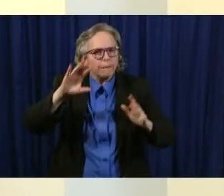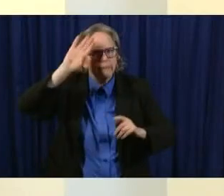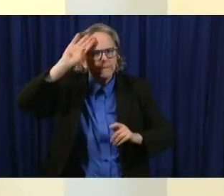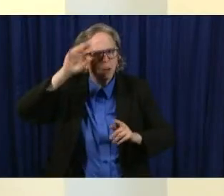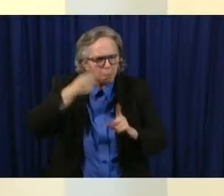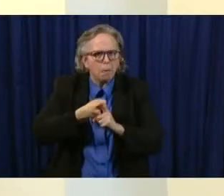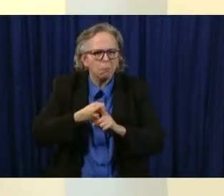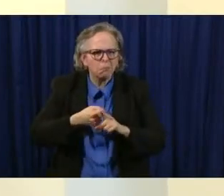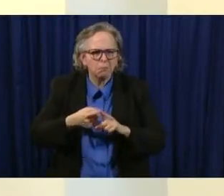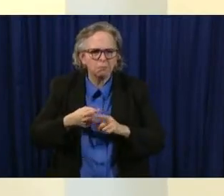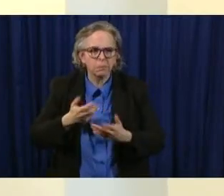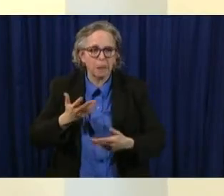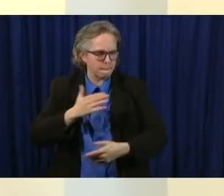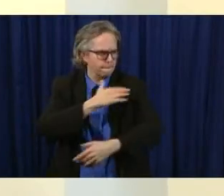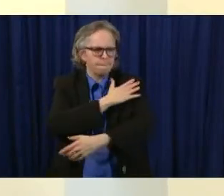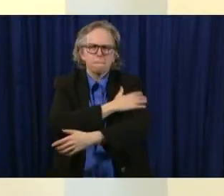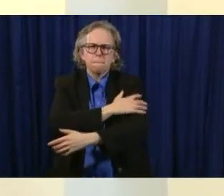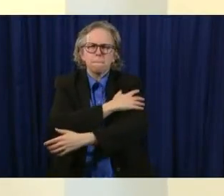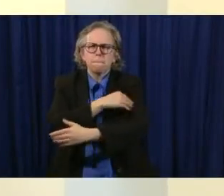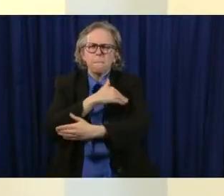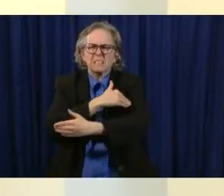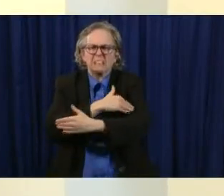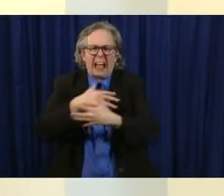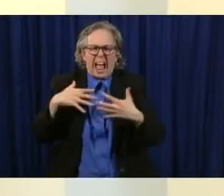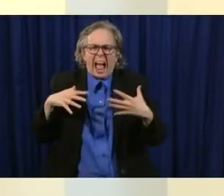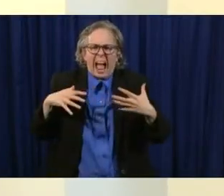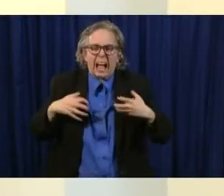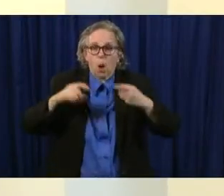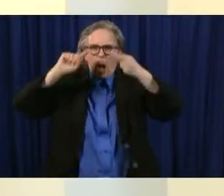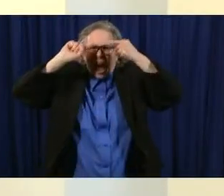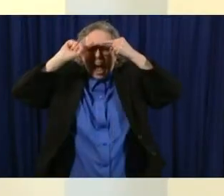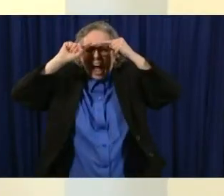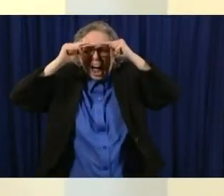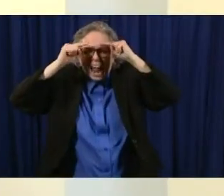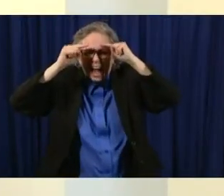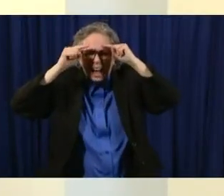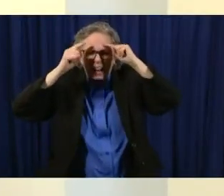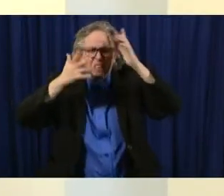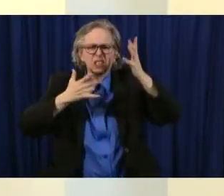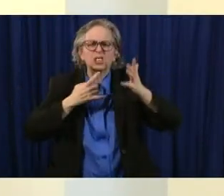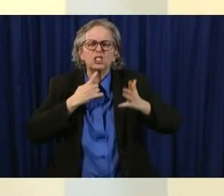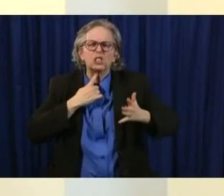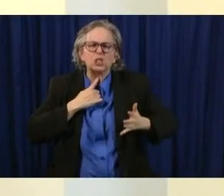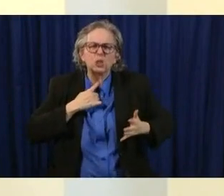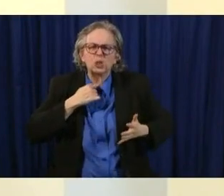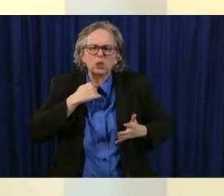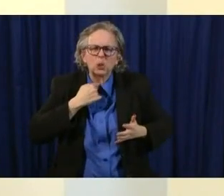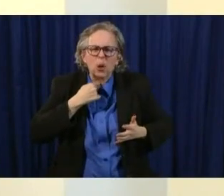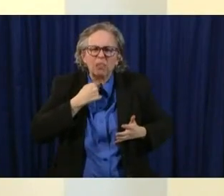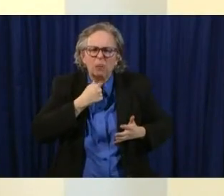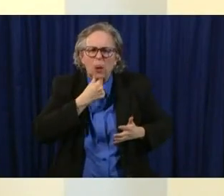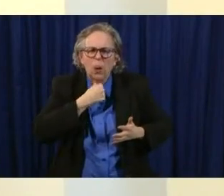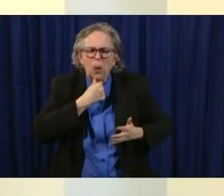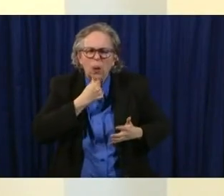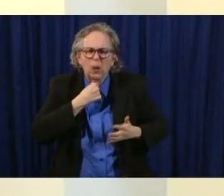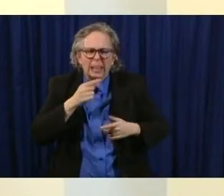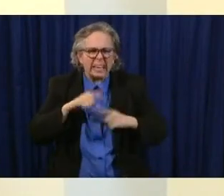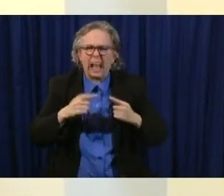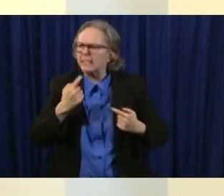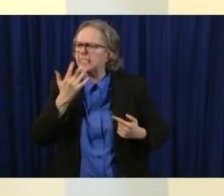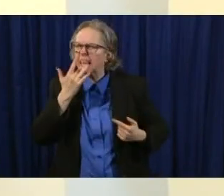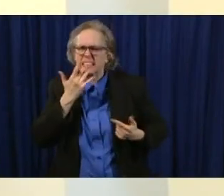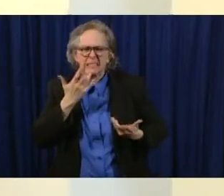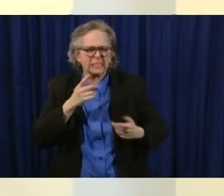sore throat and you've probably been hearing about the loss of taste and smell so those actual symptoms have now